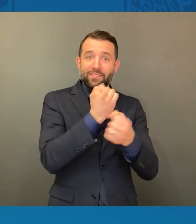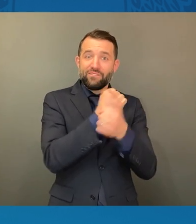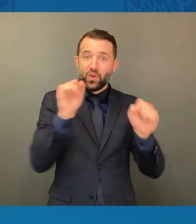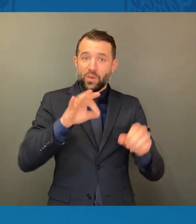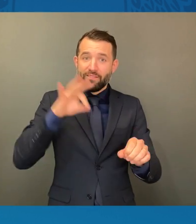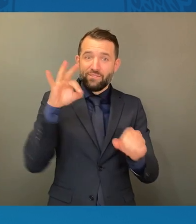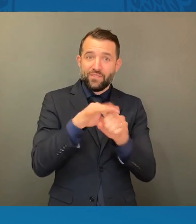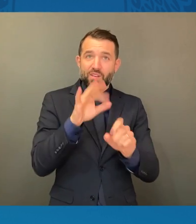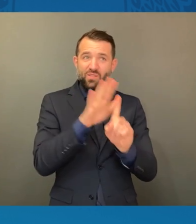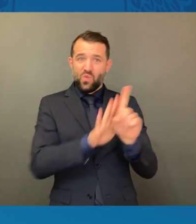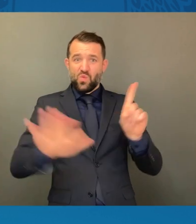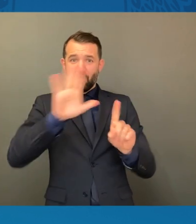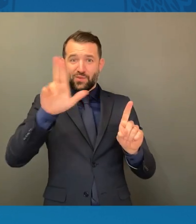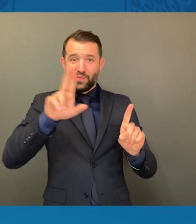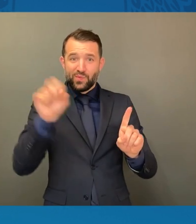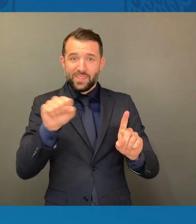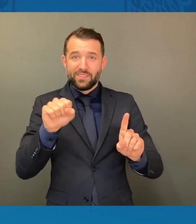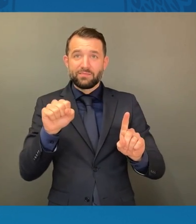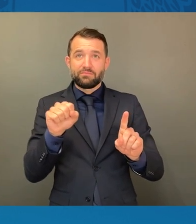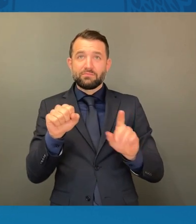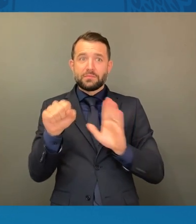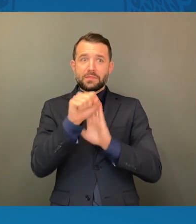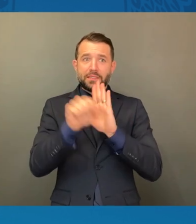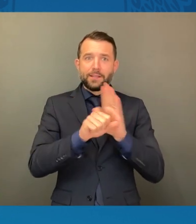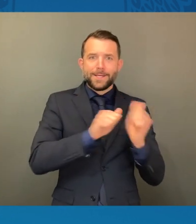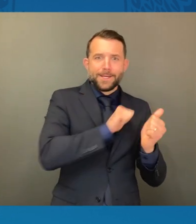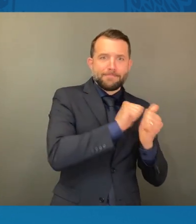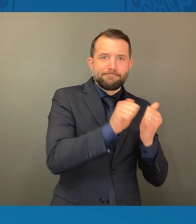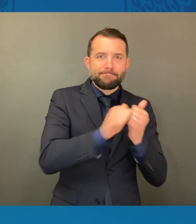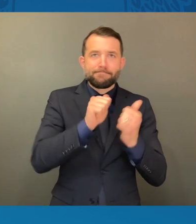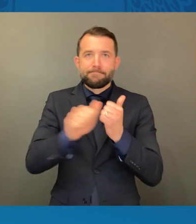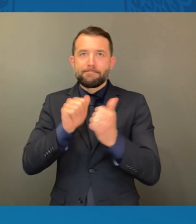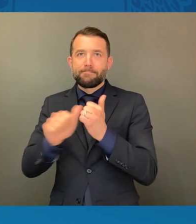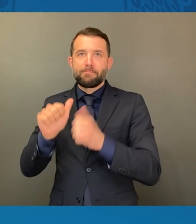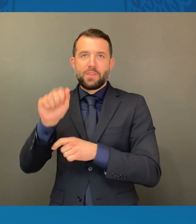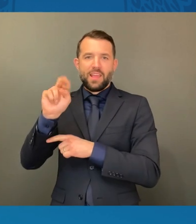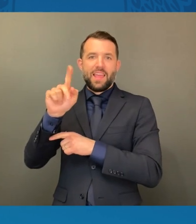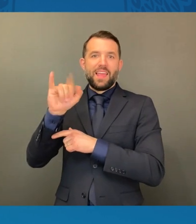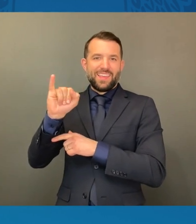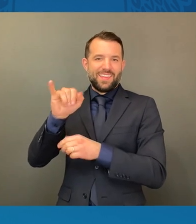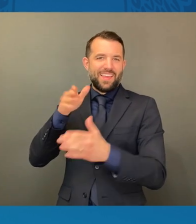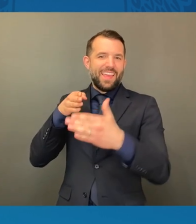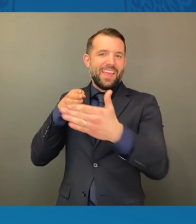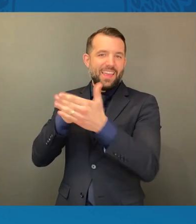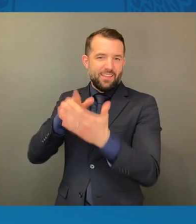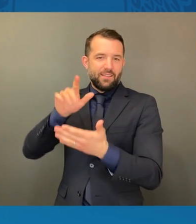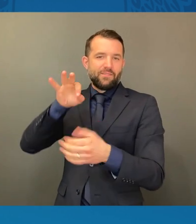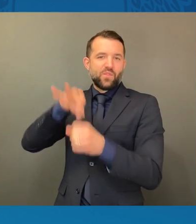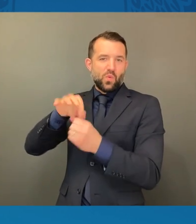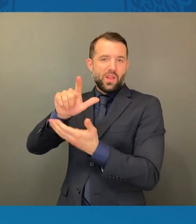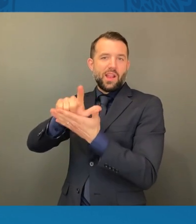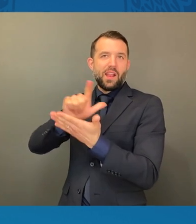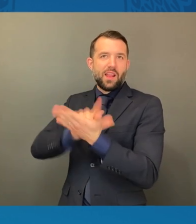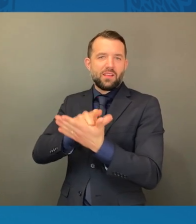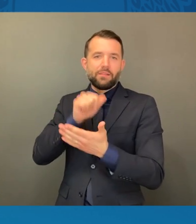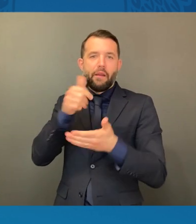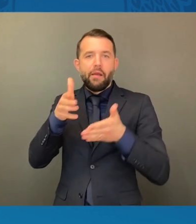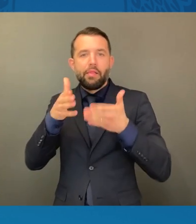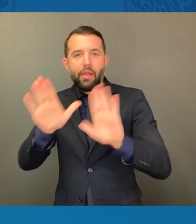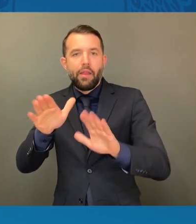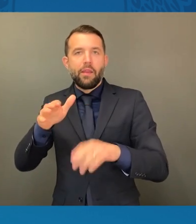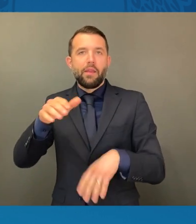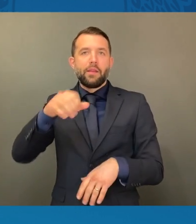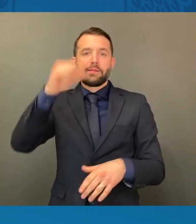states passed anti-voting laws. Laws that ban drop boxes and restrict early voting.